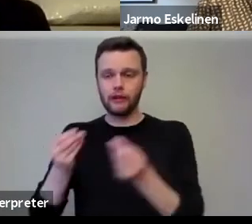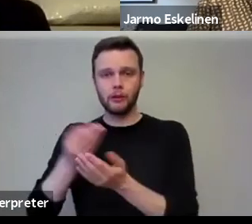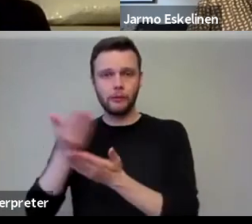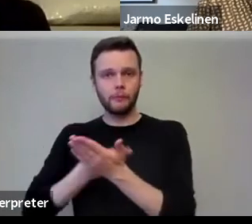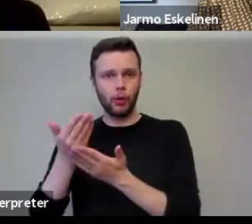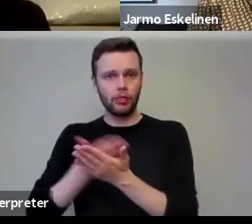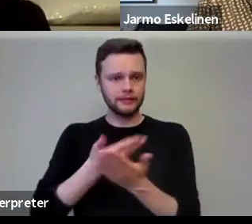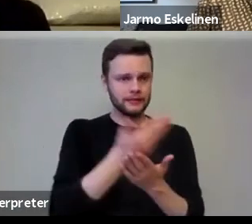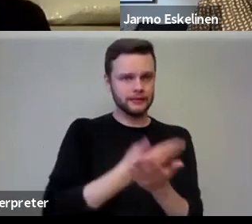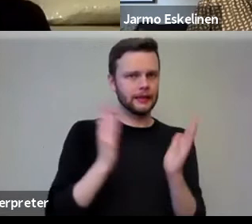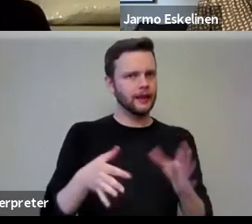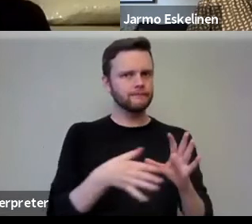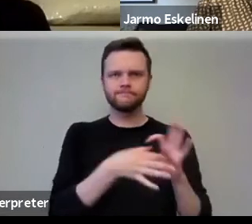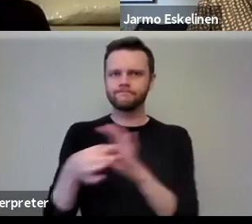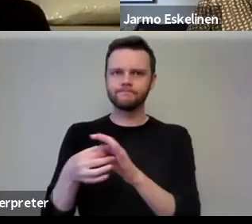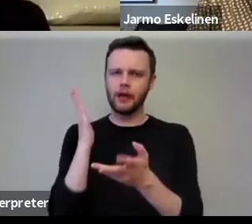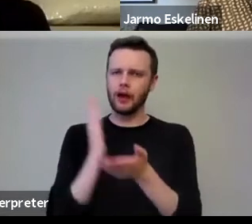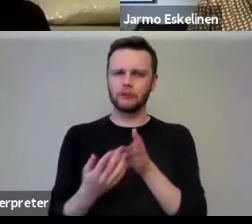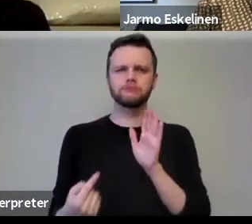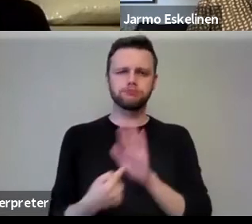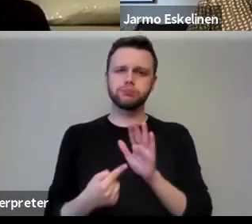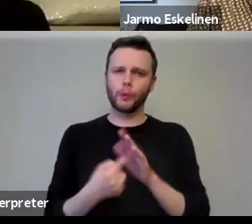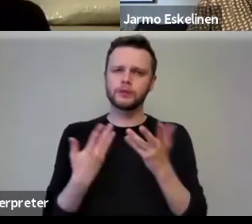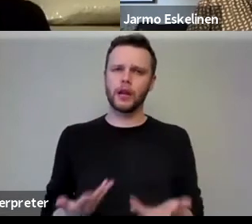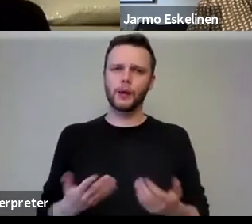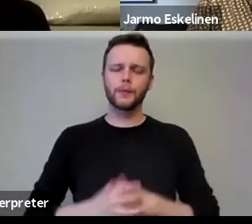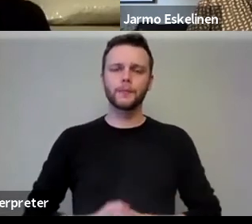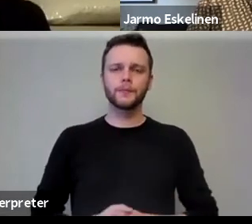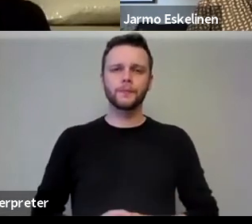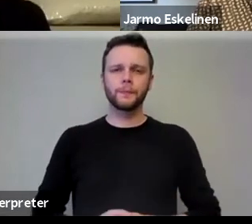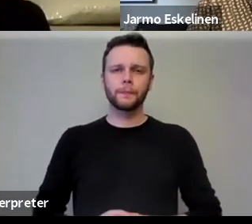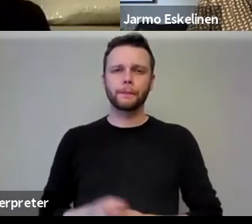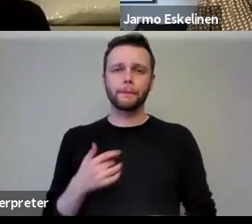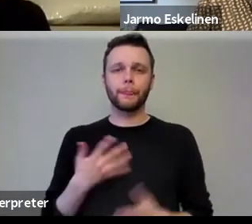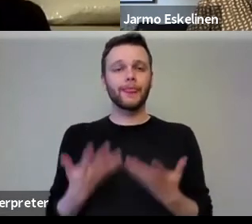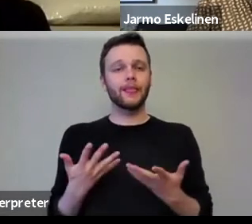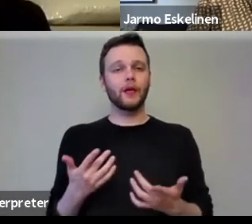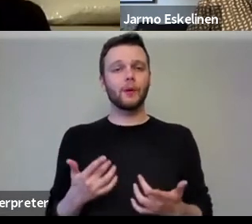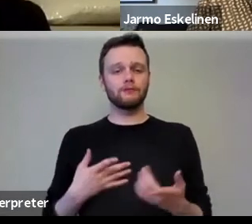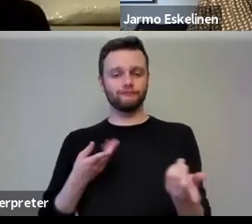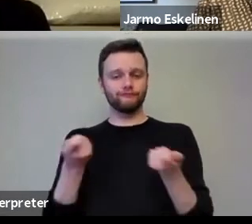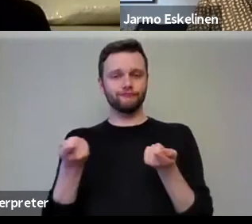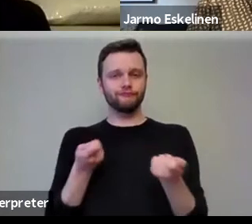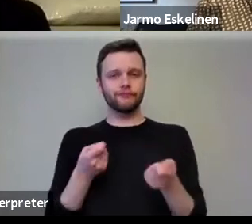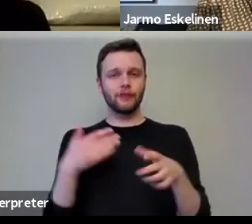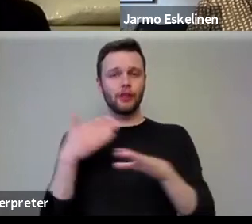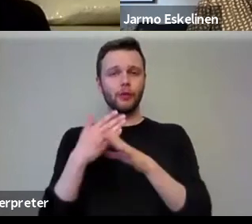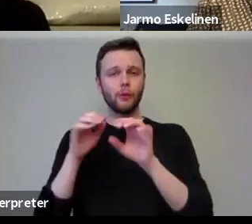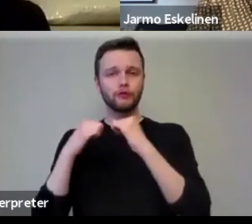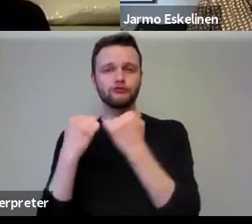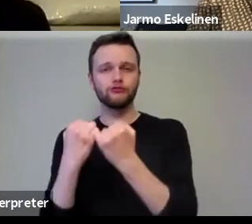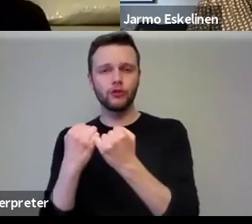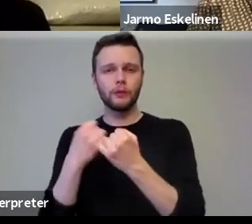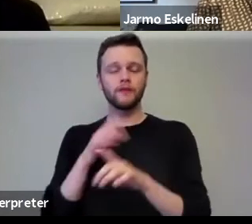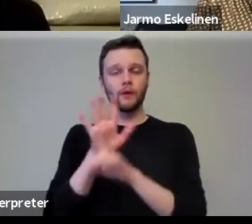be more pronounced and it's more important than ever. The moment I chair a working group for the National Events